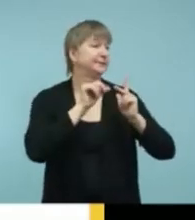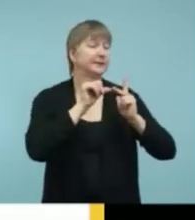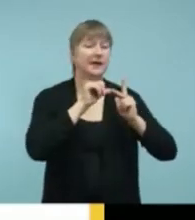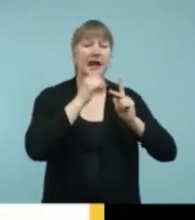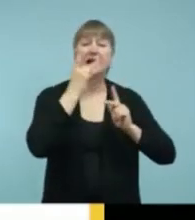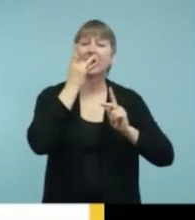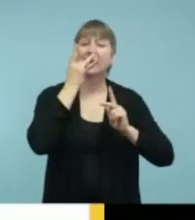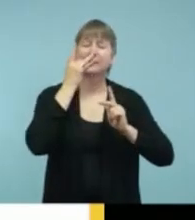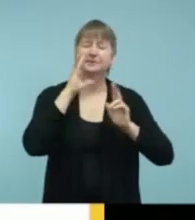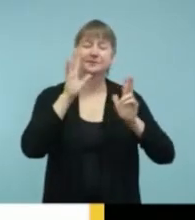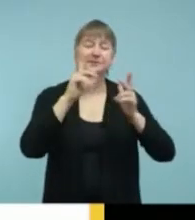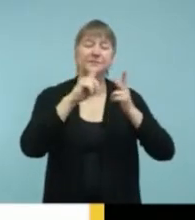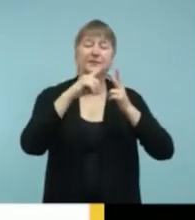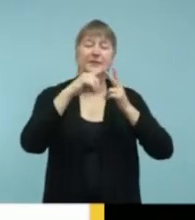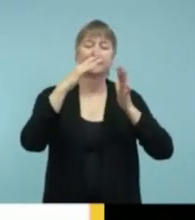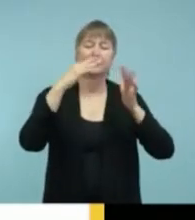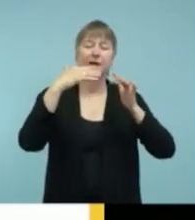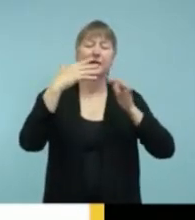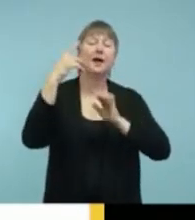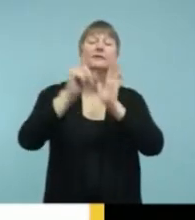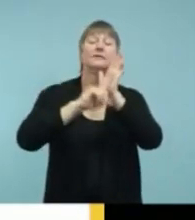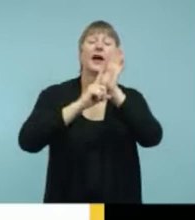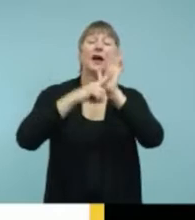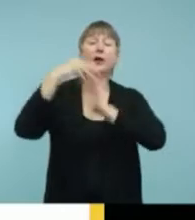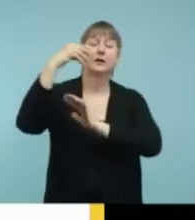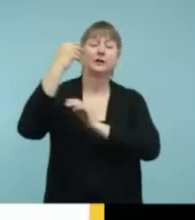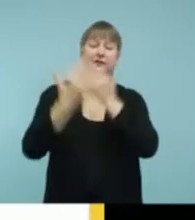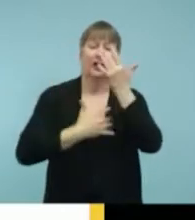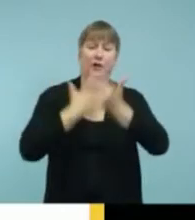on the right is actually in our living room.